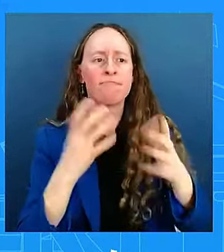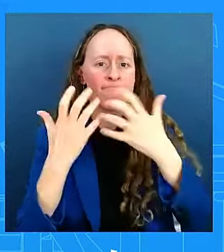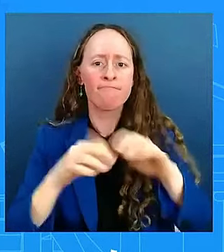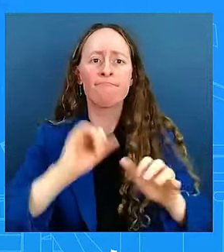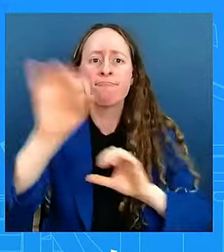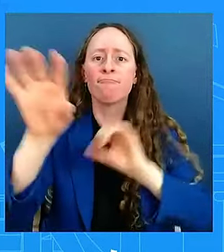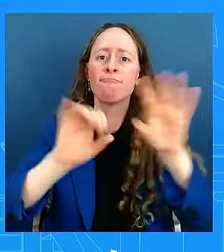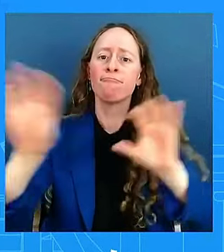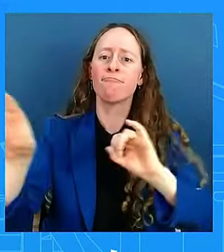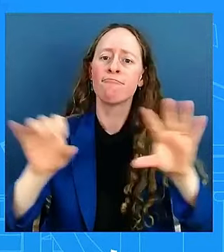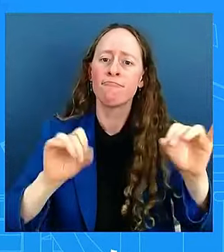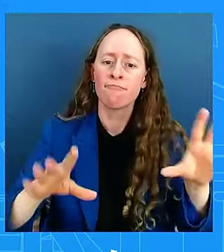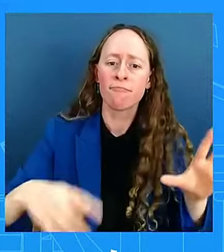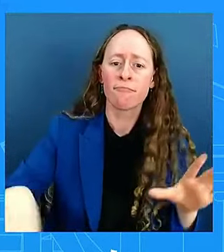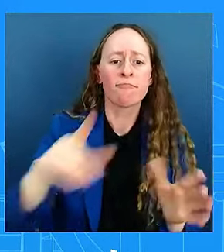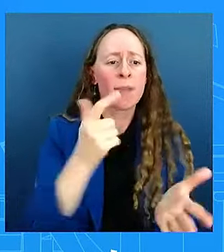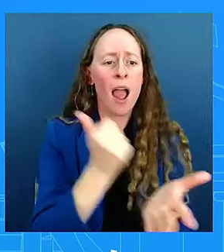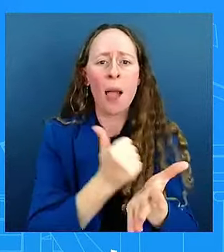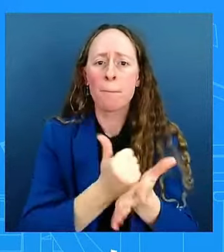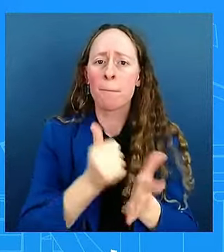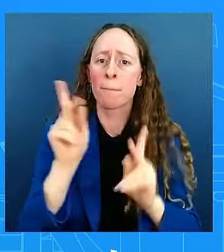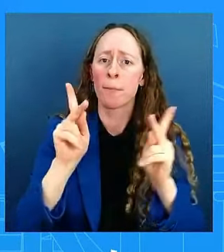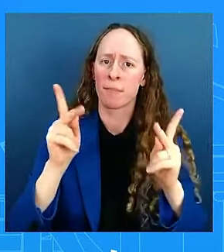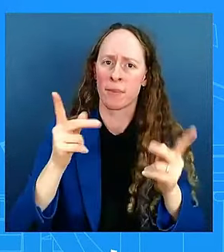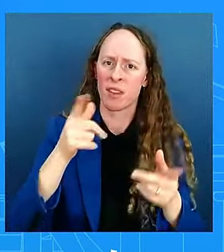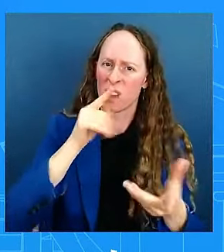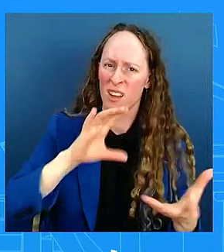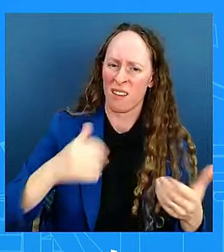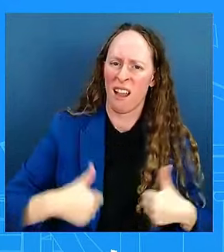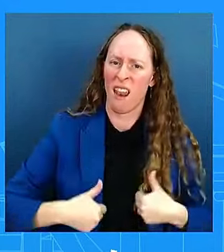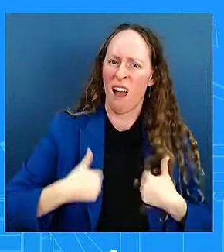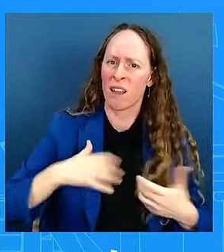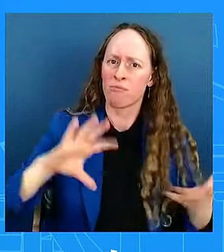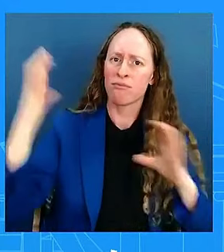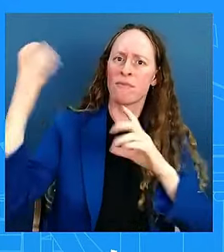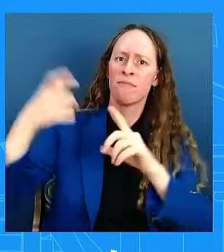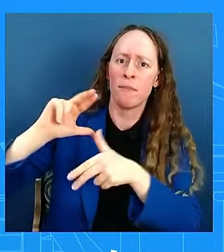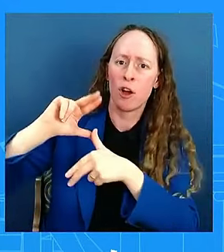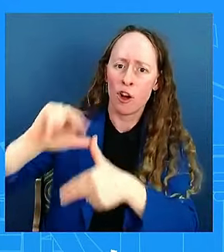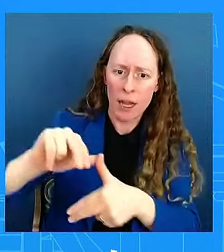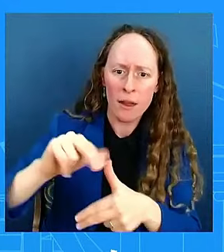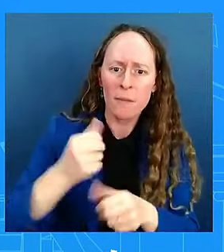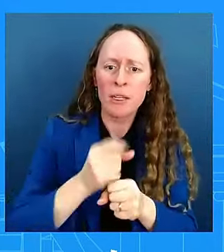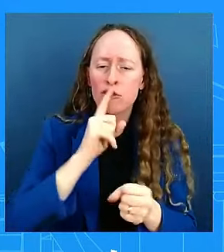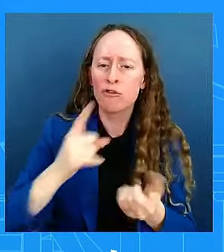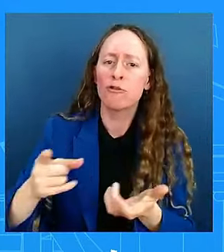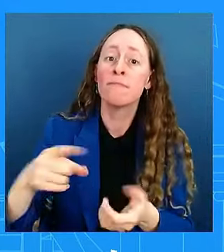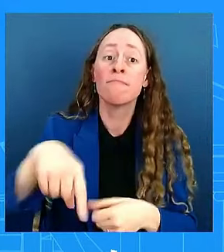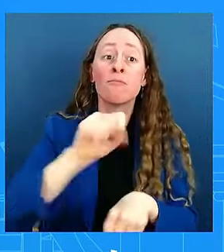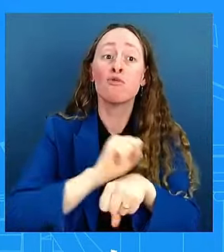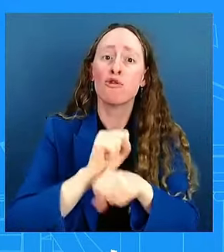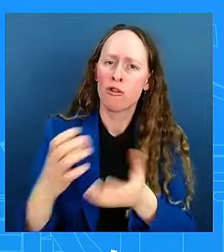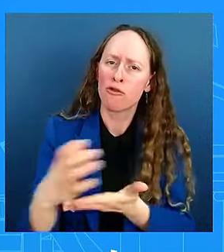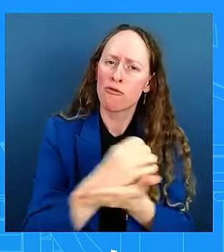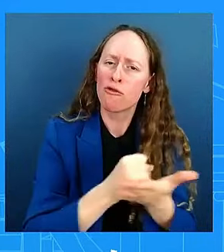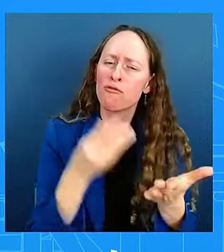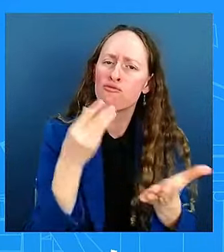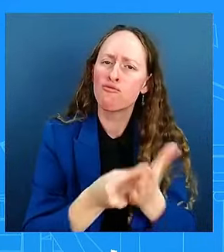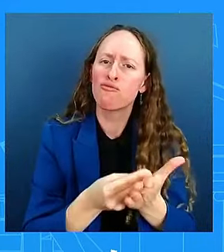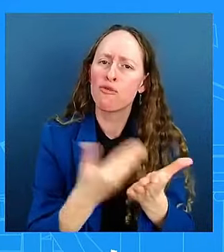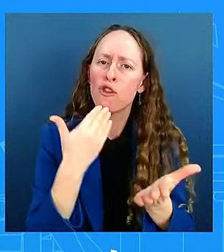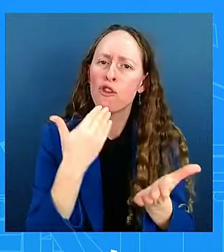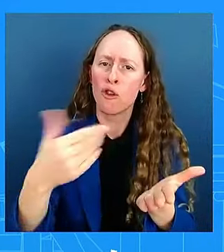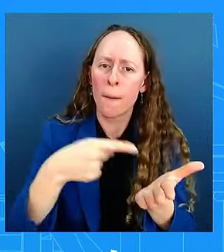beyond. In the Middle East, the President showed that our ironclad support for Israeli security is not just a